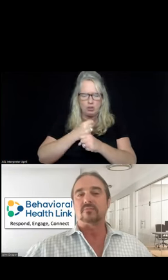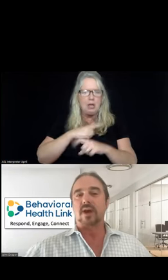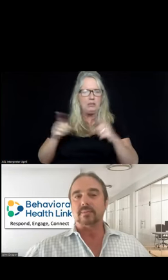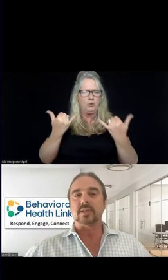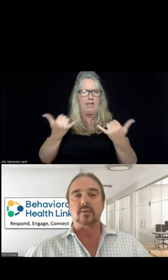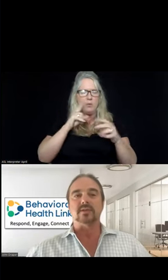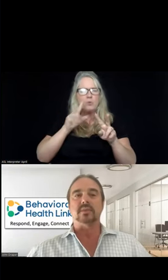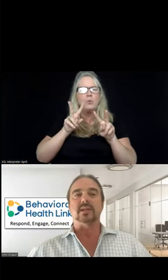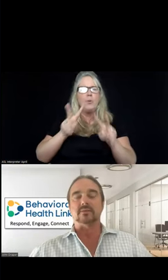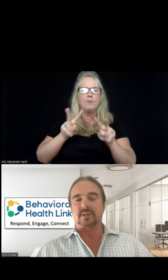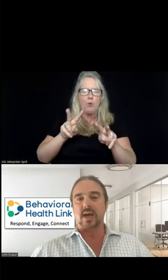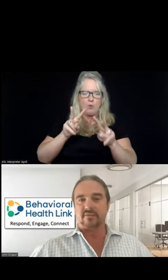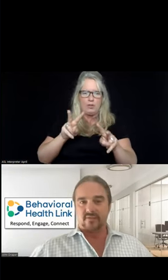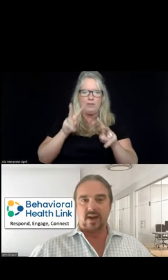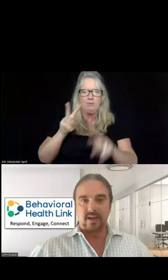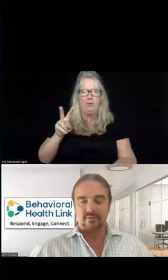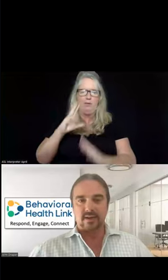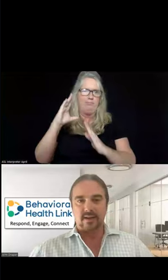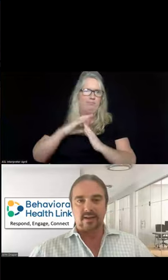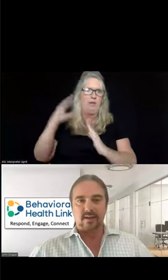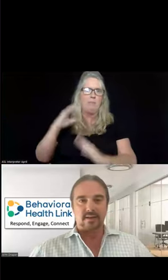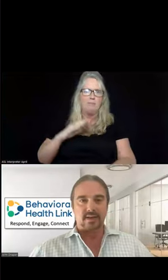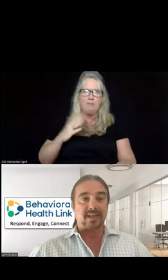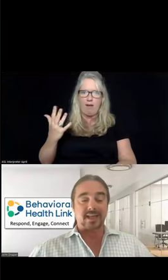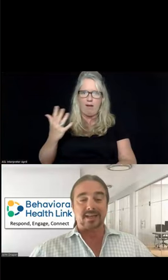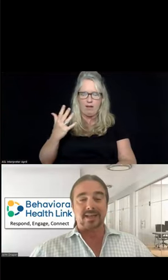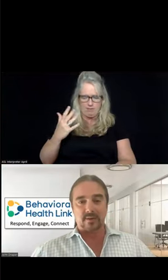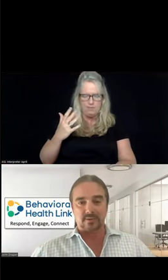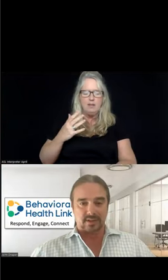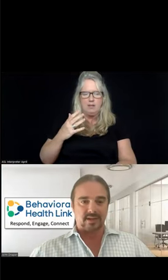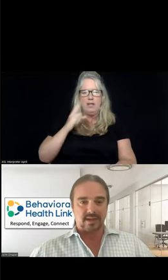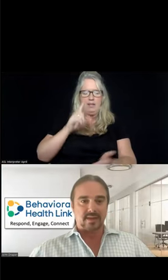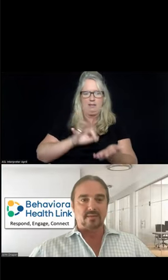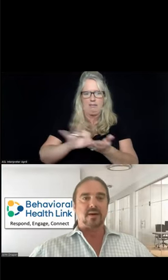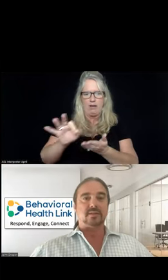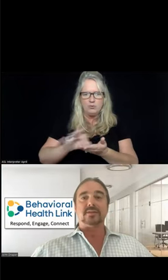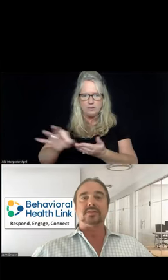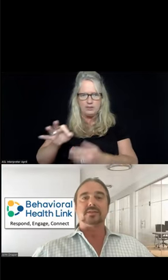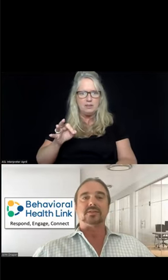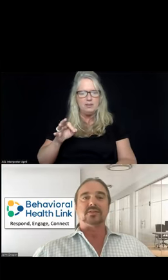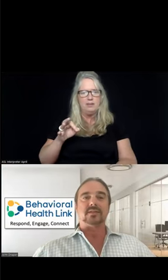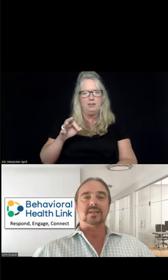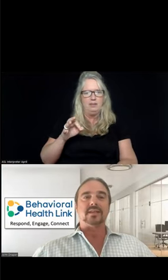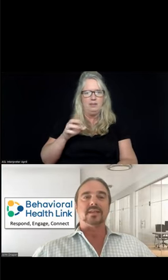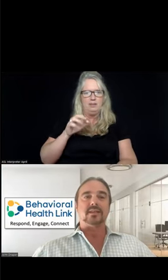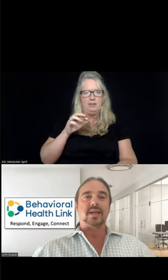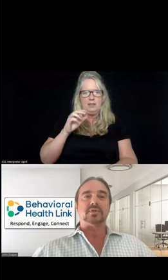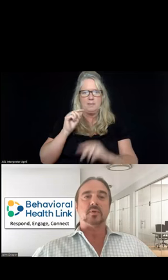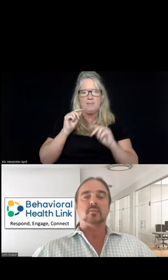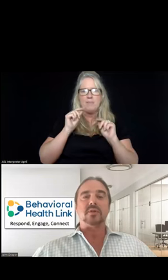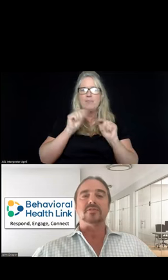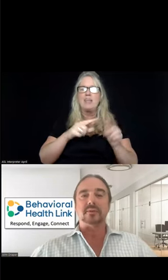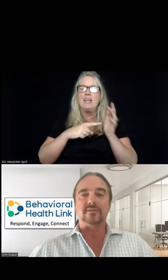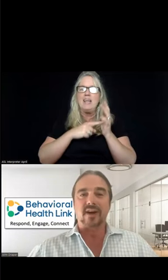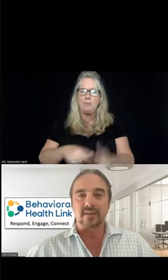probably going to be another top five and counting. This is the episode